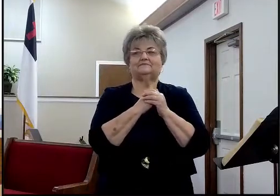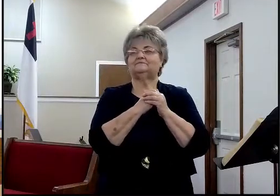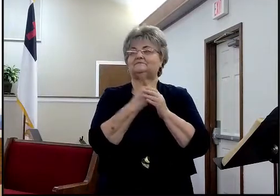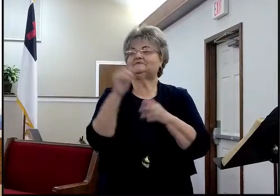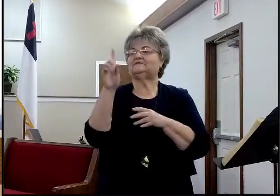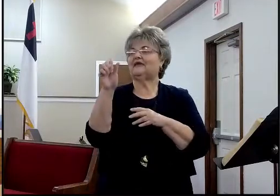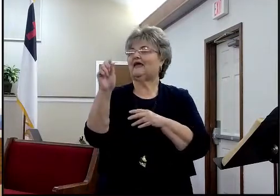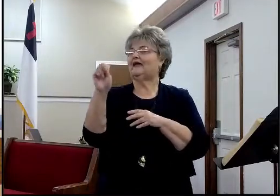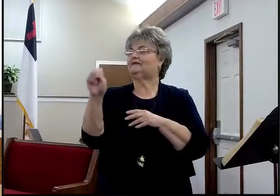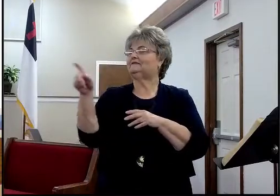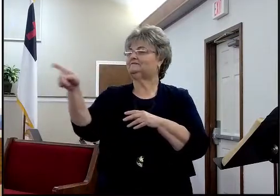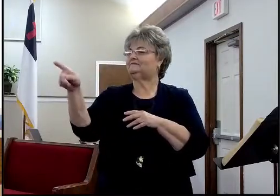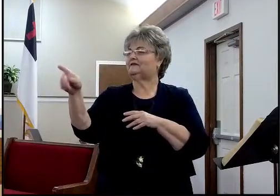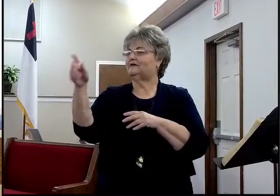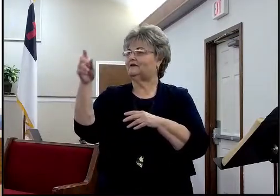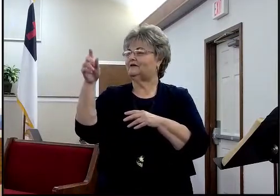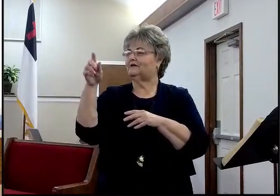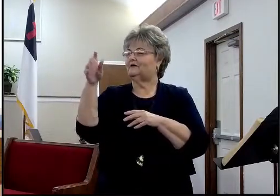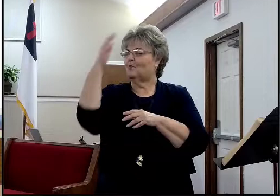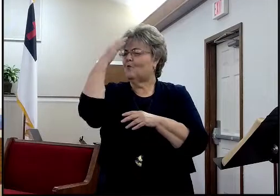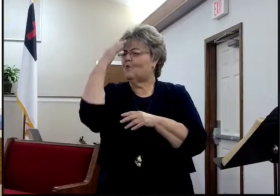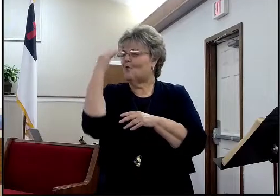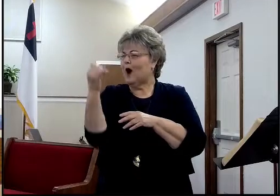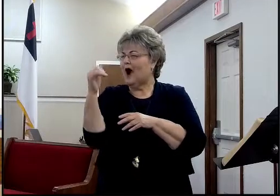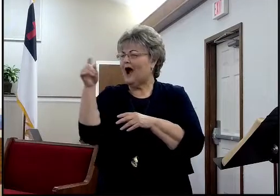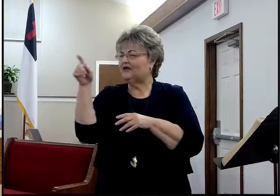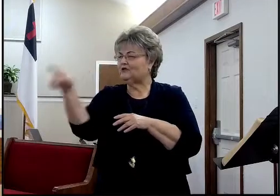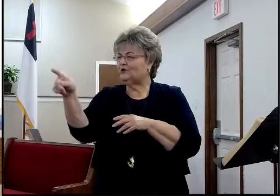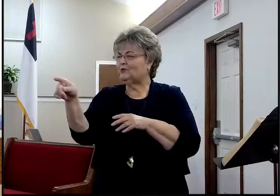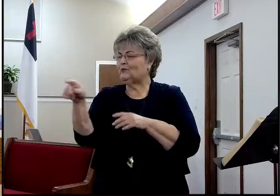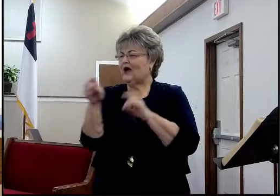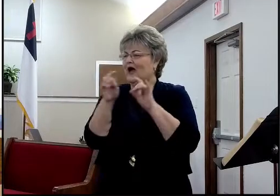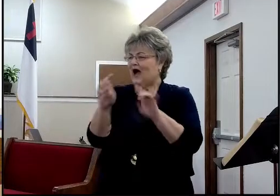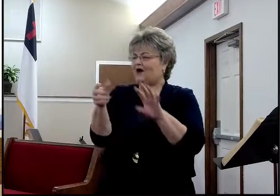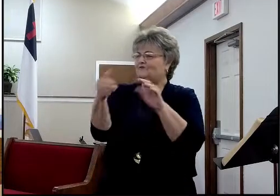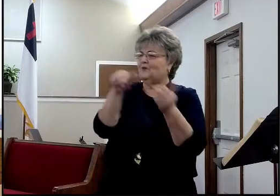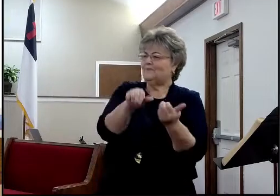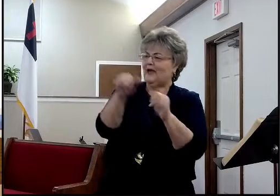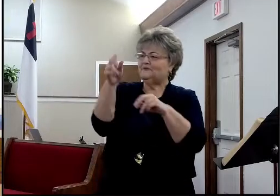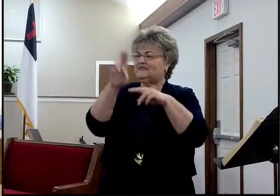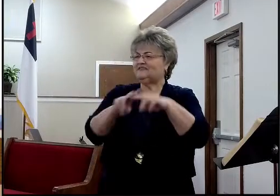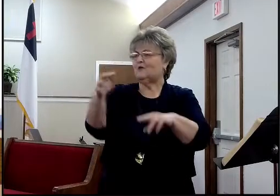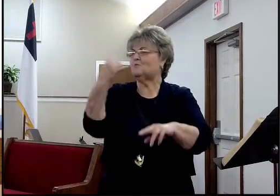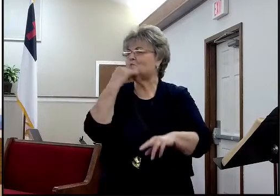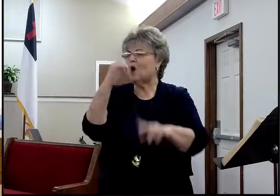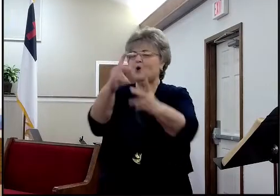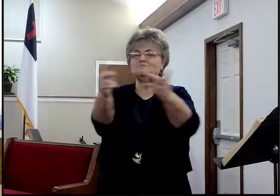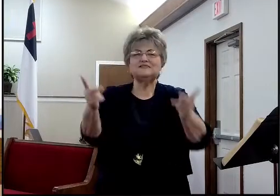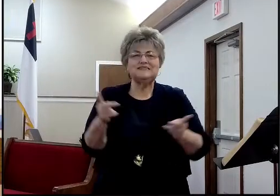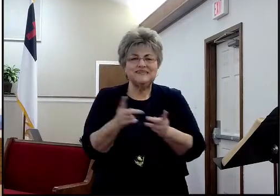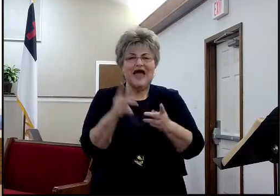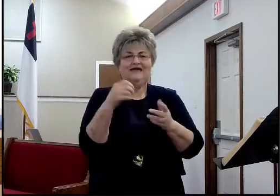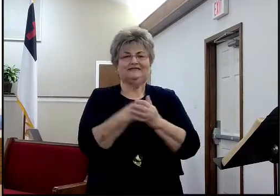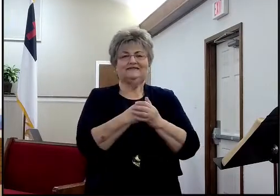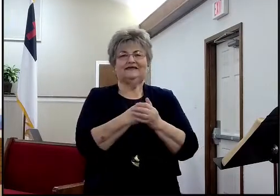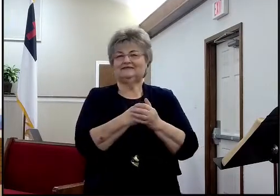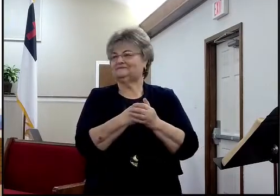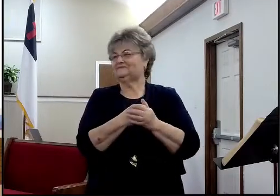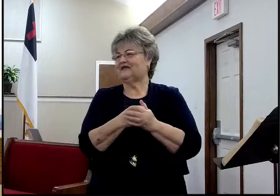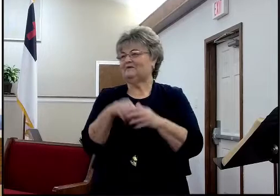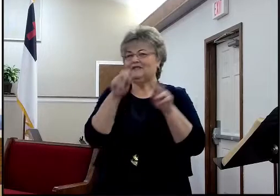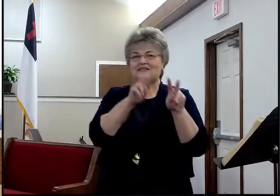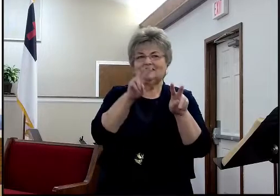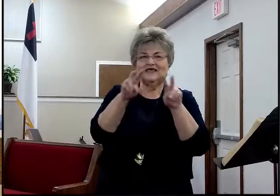there you are, Dan. I'm right here. Why in the world would you be a terrible Baptist and sit in a wrong place? I'm looking,